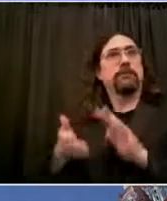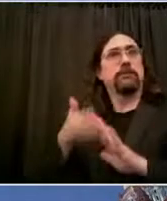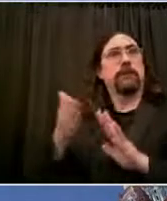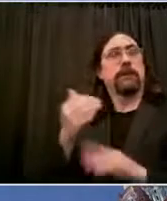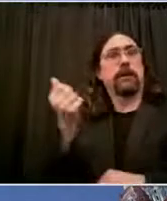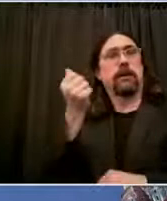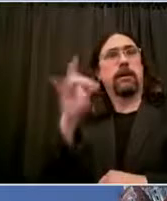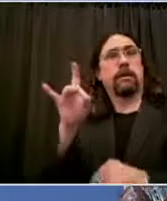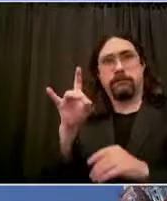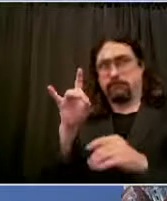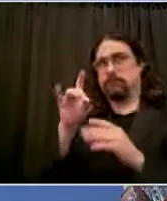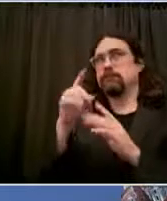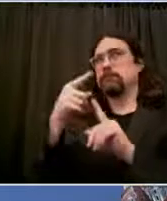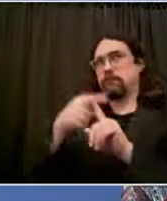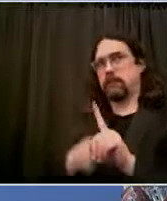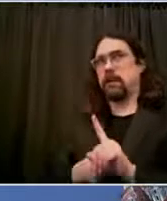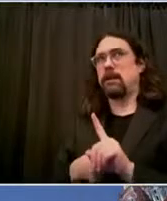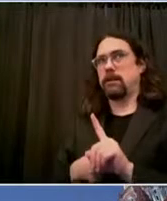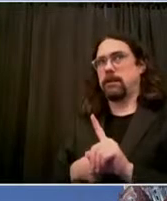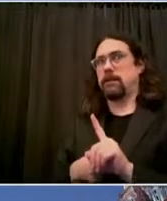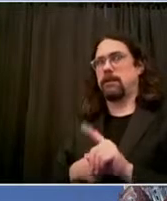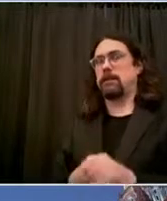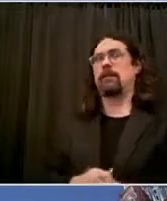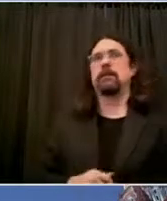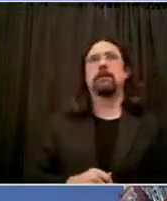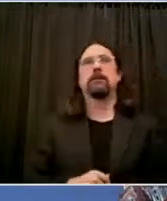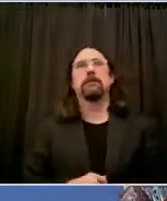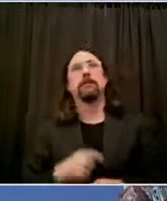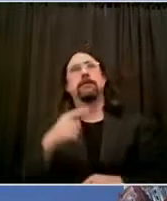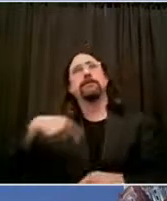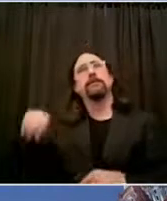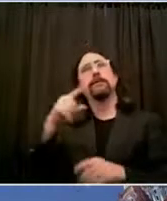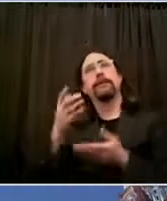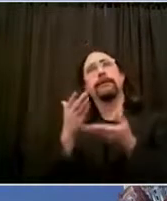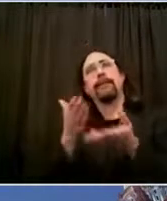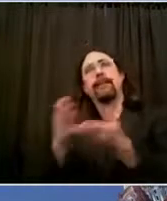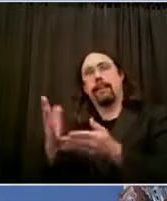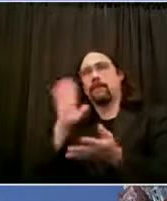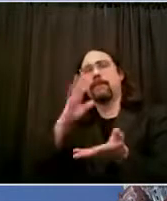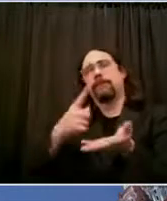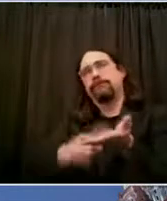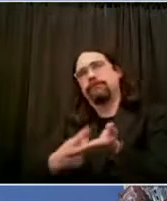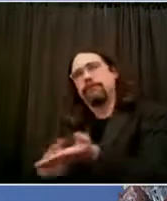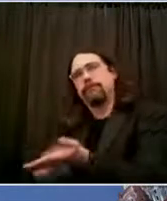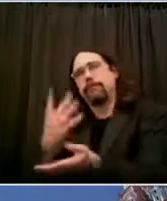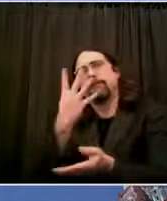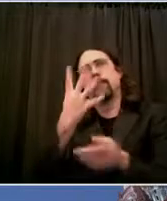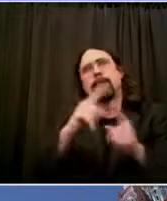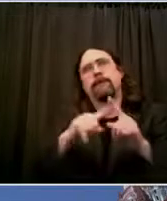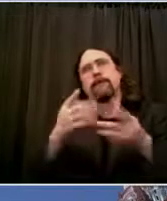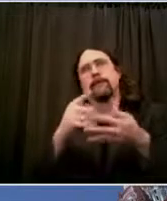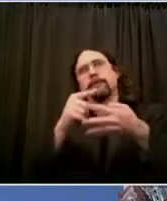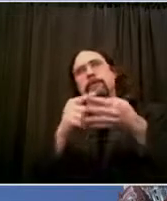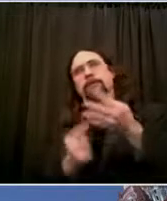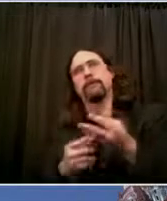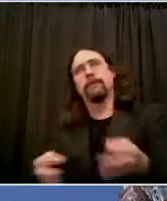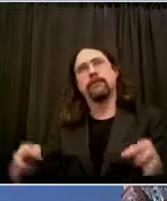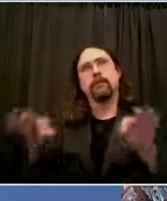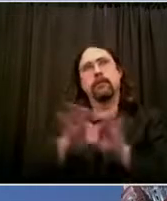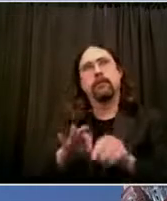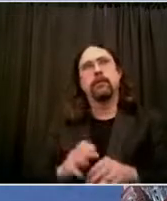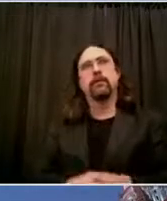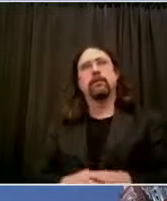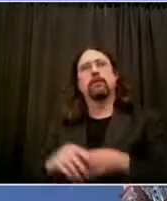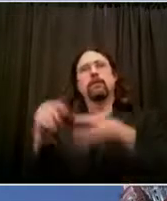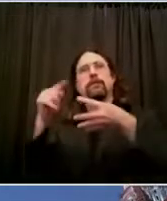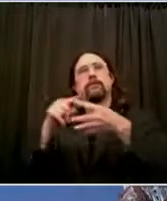record their interactions with police officers, a bill to ensure that all police shield numbers and rank designations